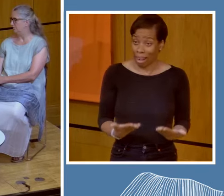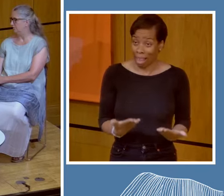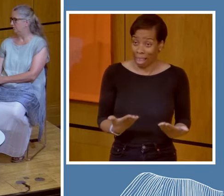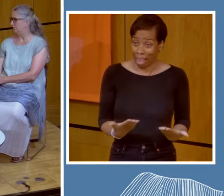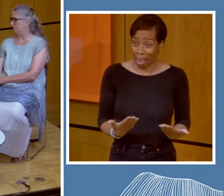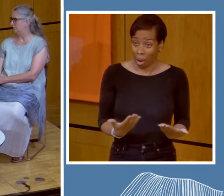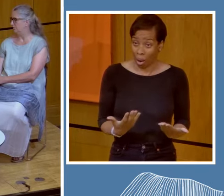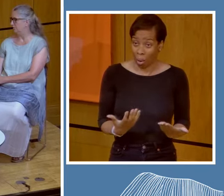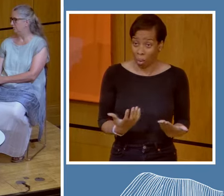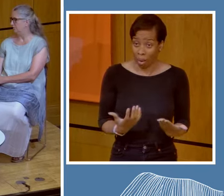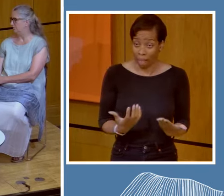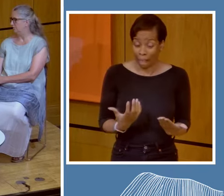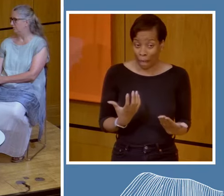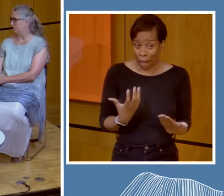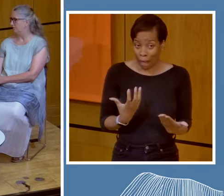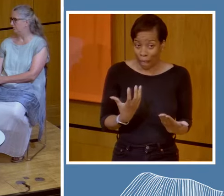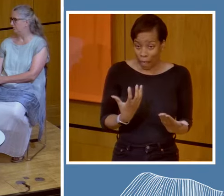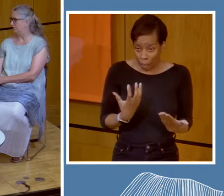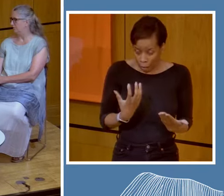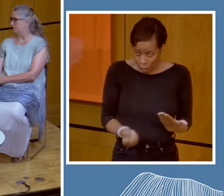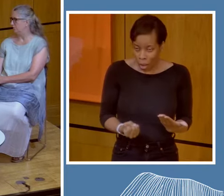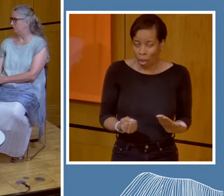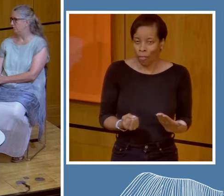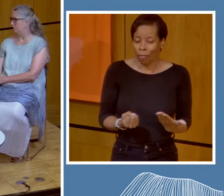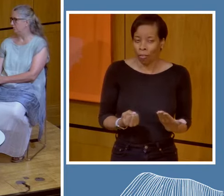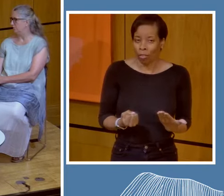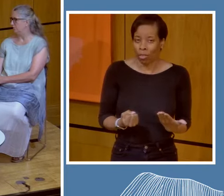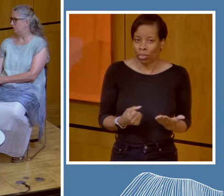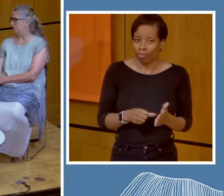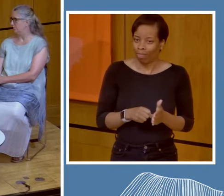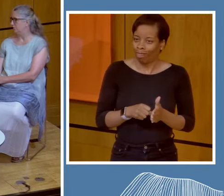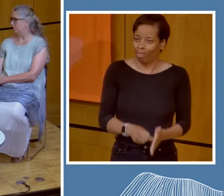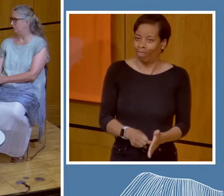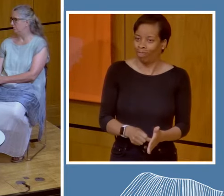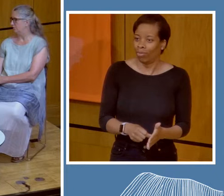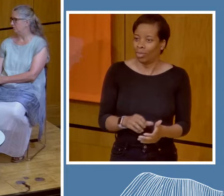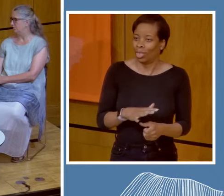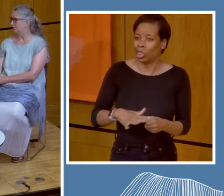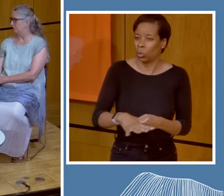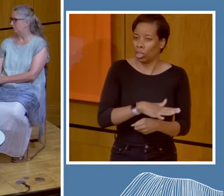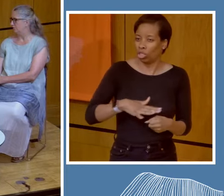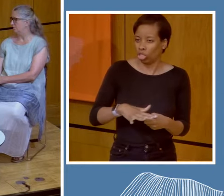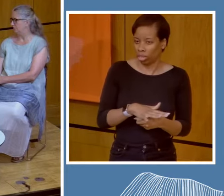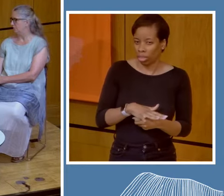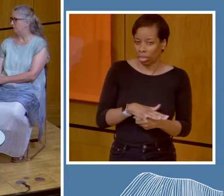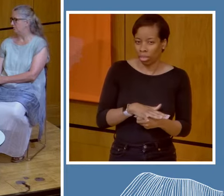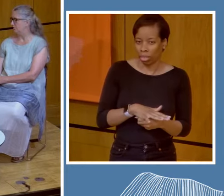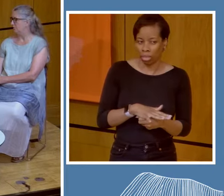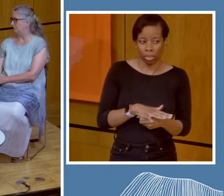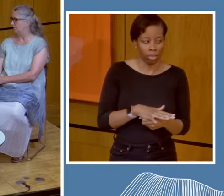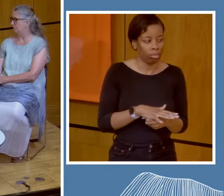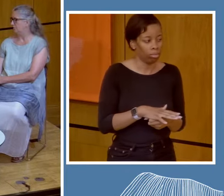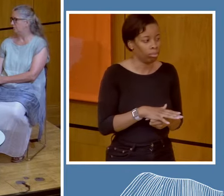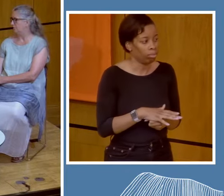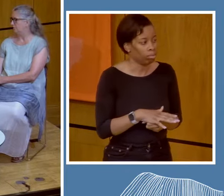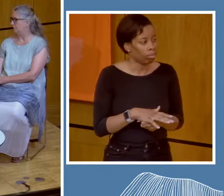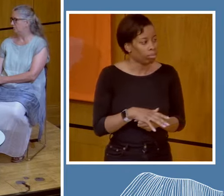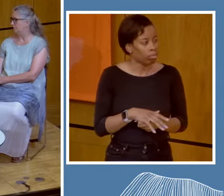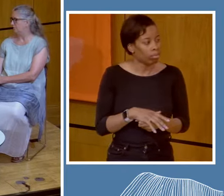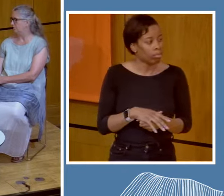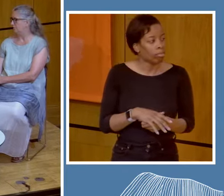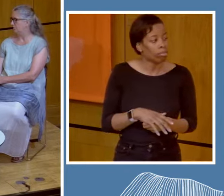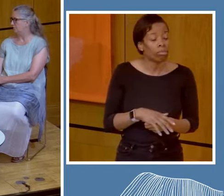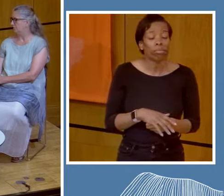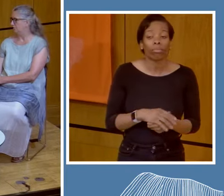complex world with so many things inextricably